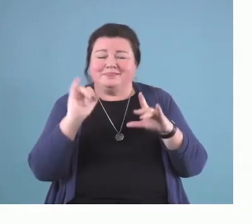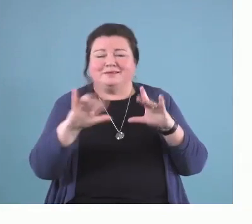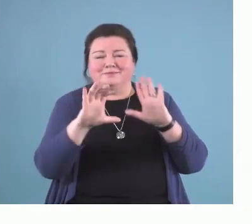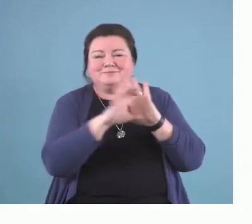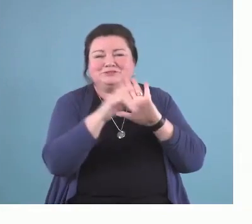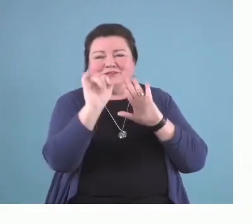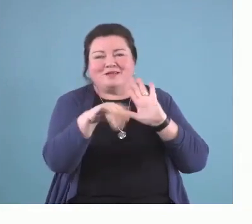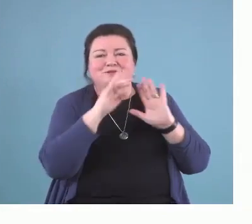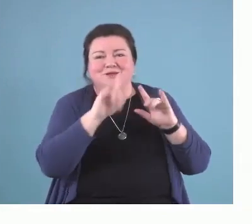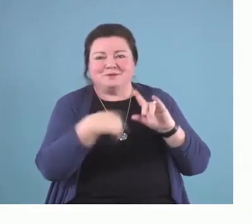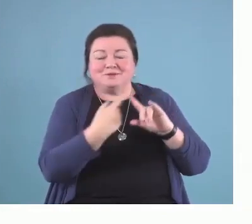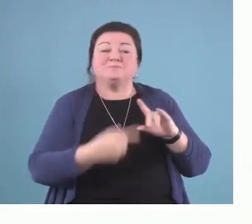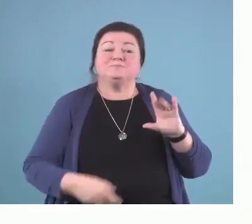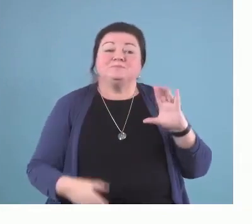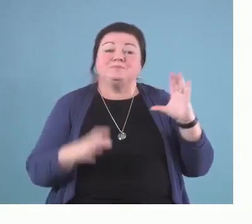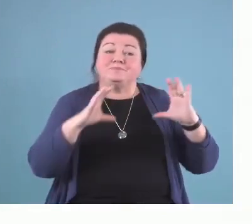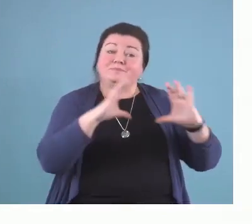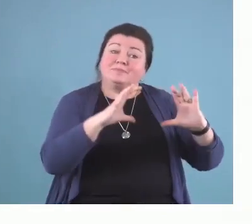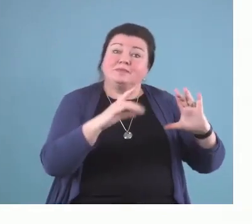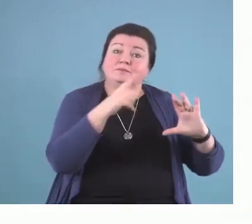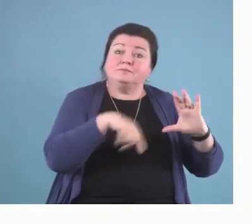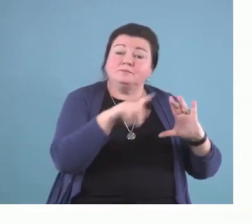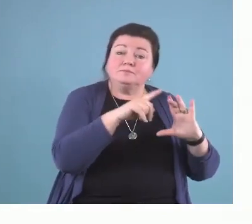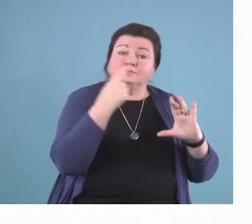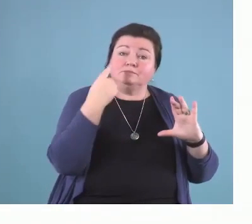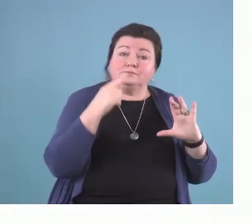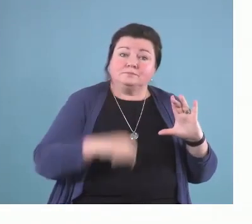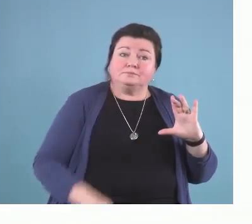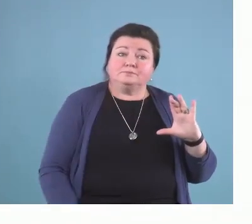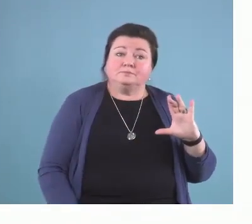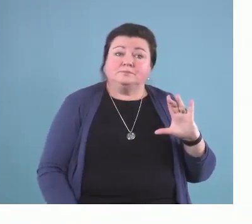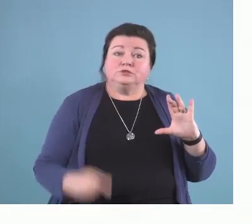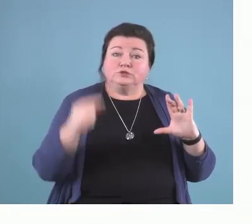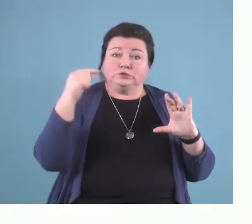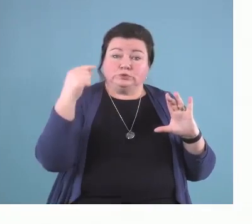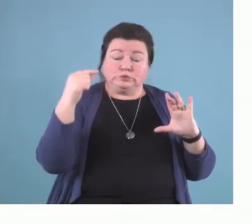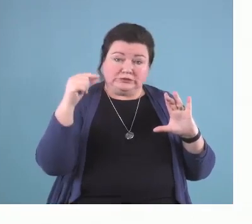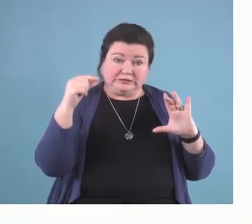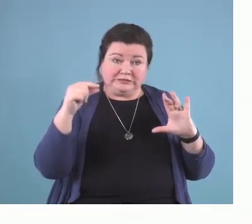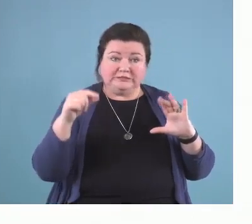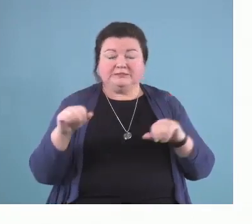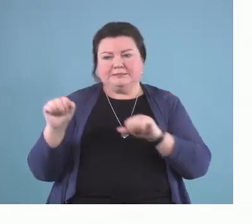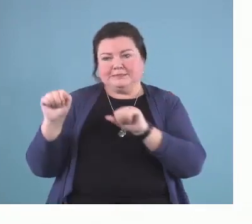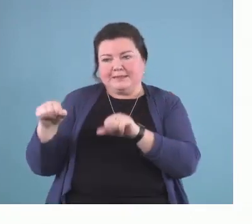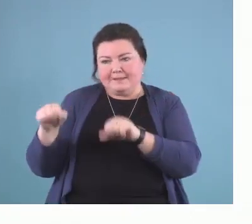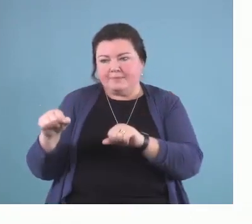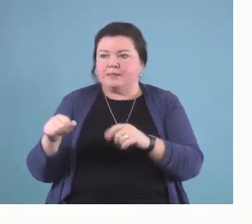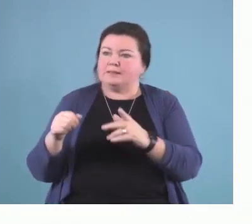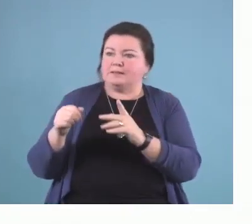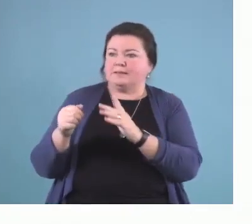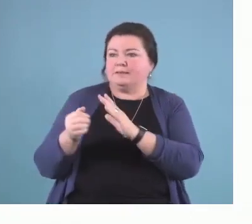what the COM-B wheel says in the green part, you'll see capability, opportunity, and motivation.